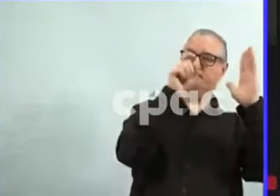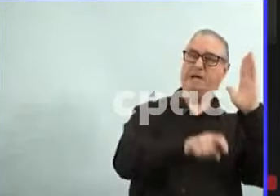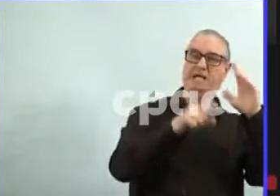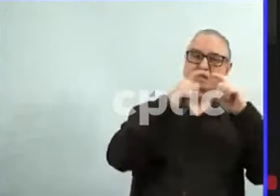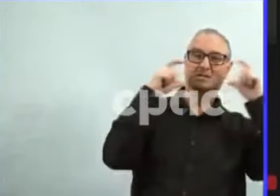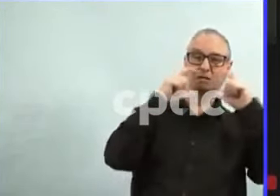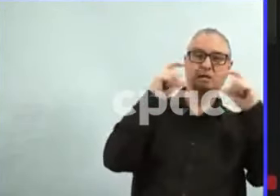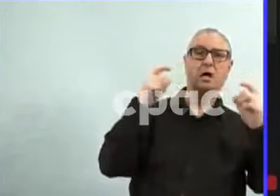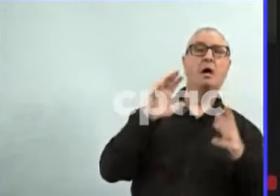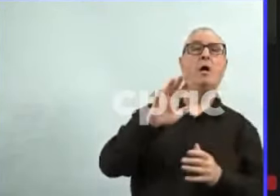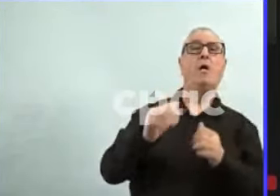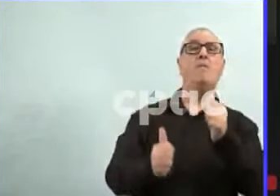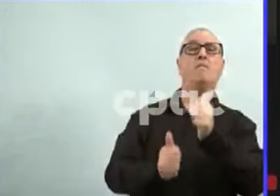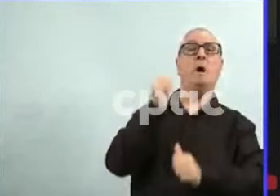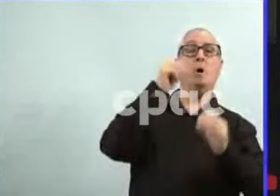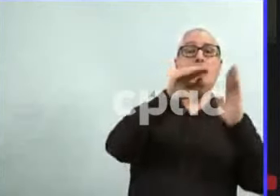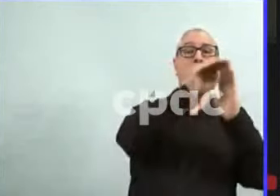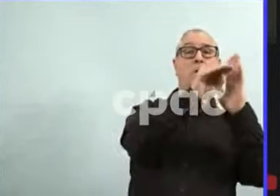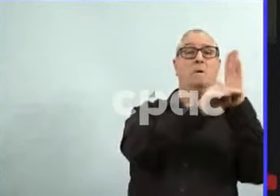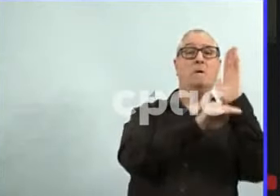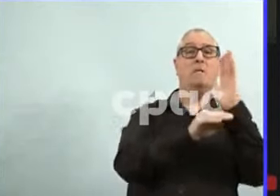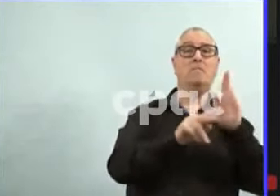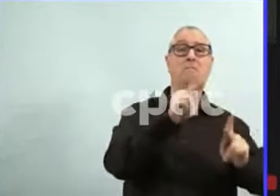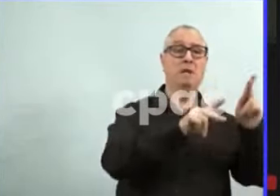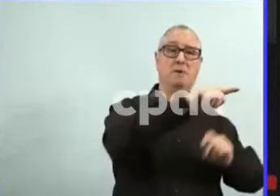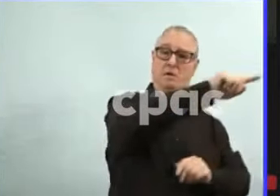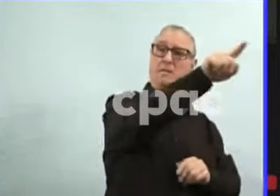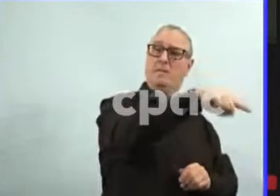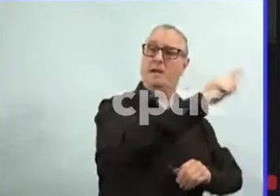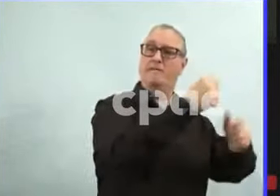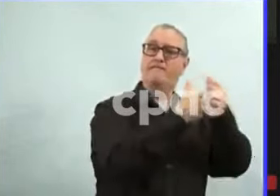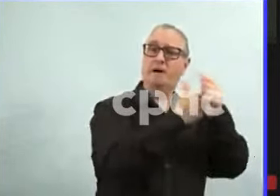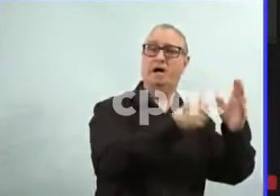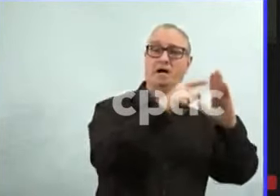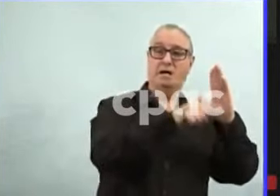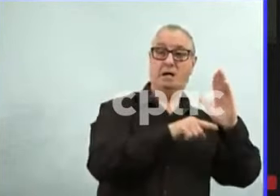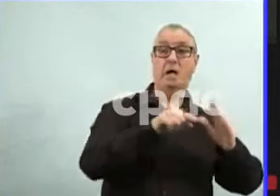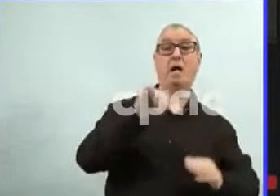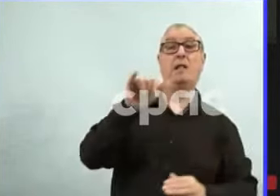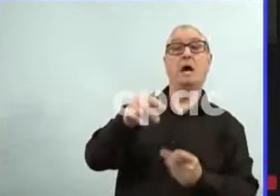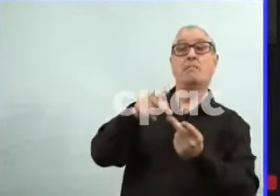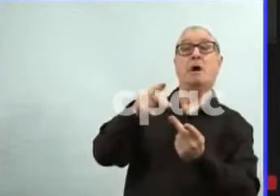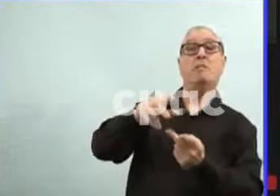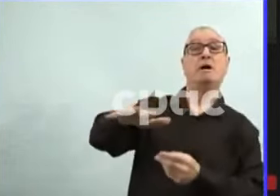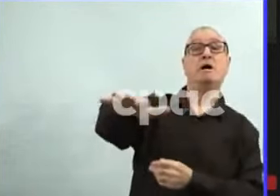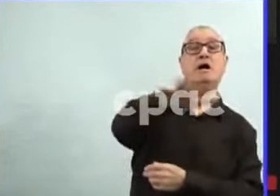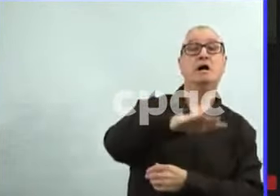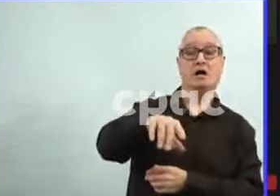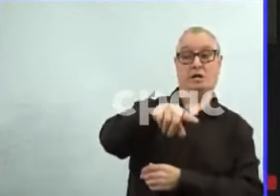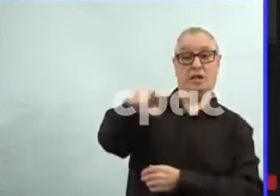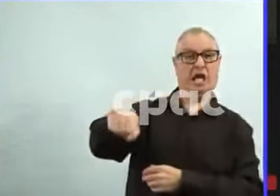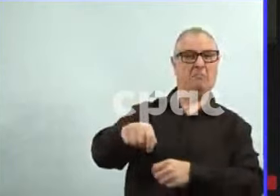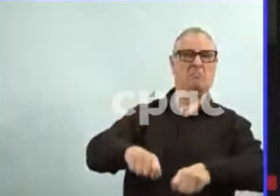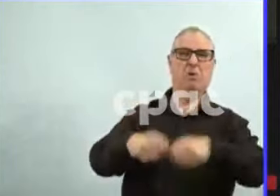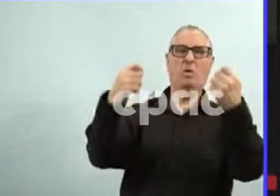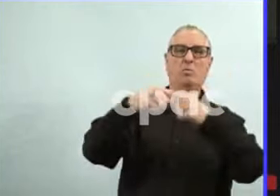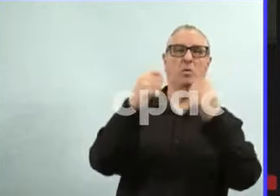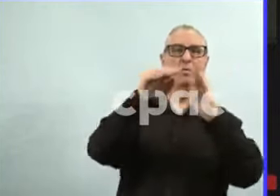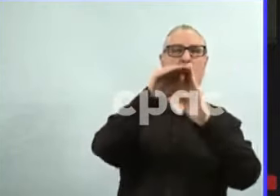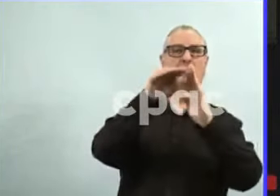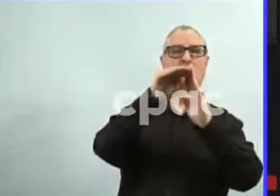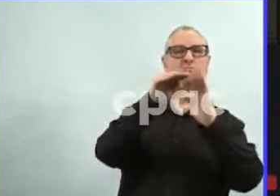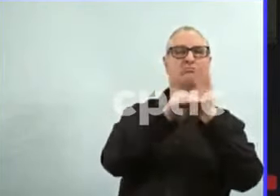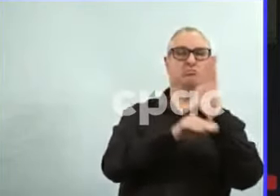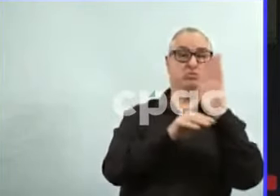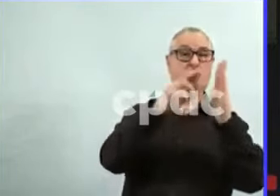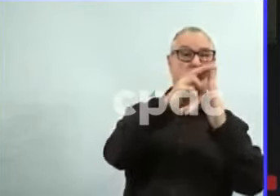orders in place are being followed, although other laws are being broken outside the legislature right now. What would you say to people who may be planning to join in